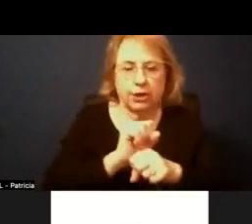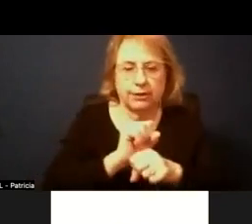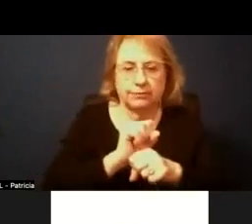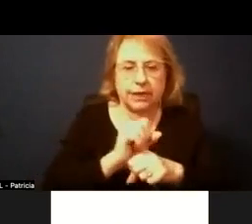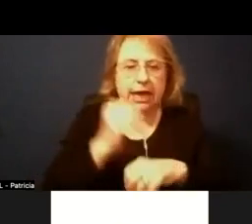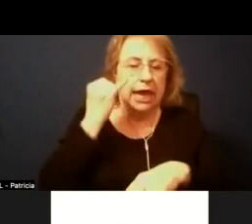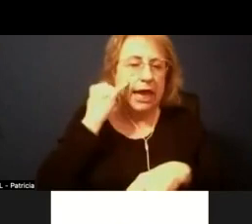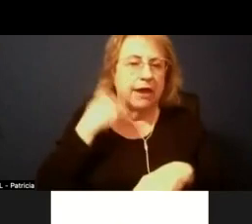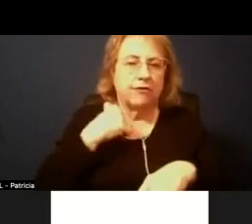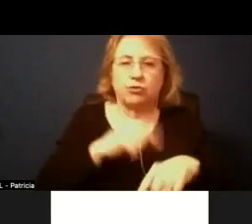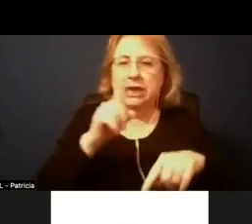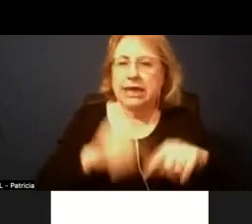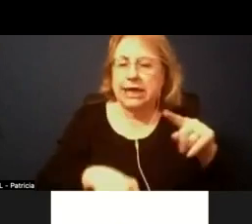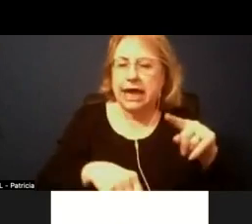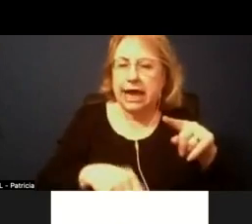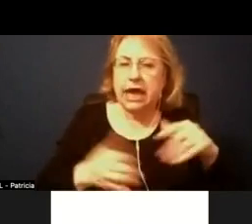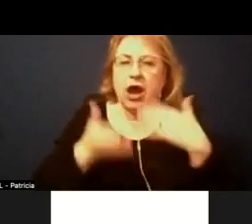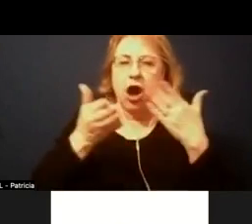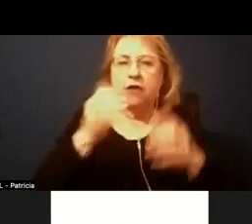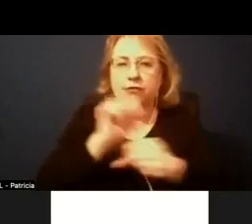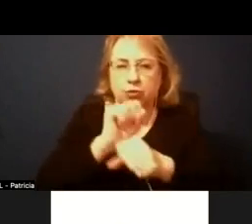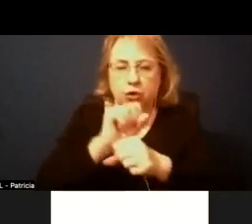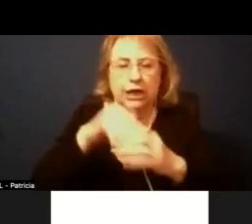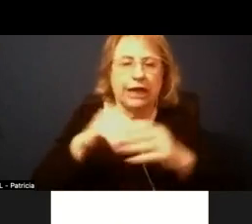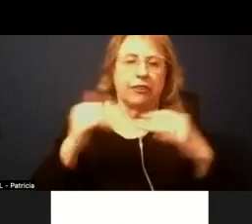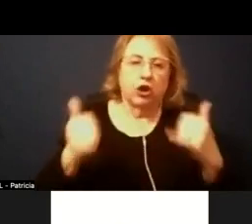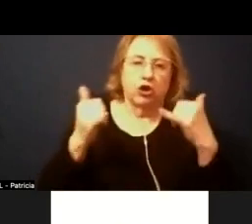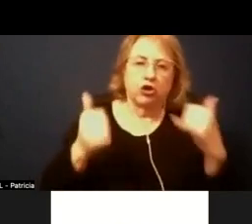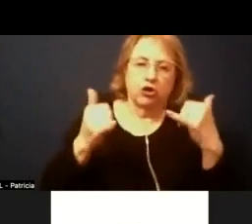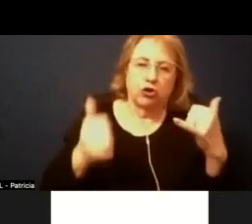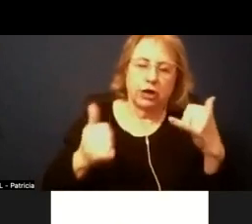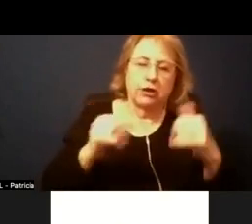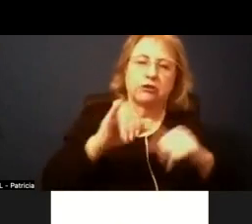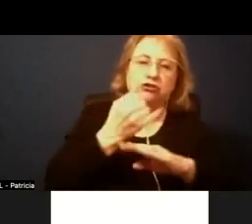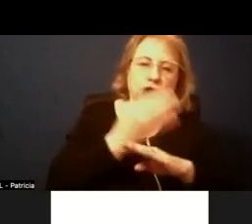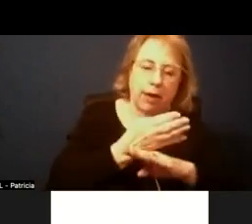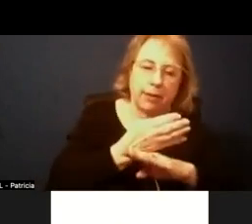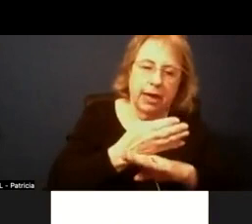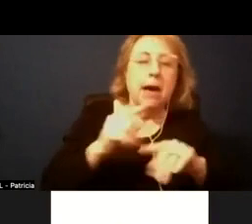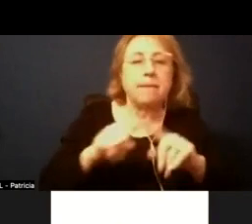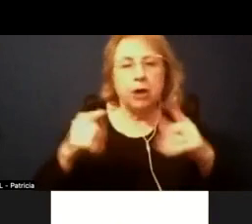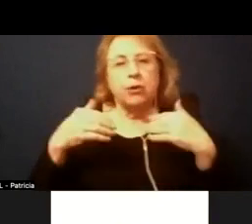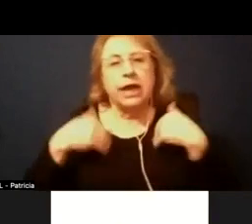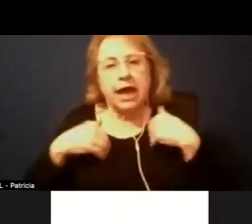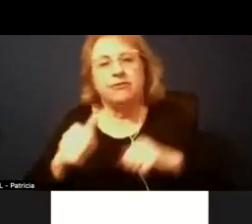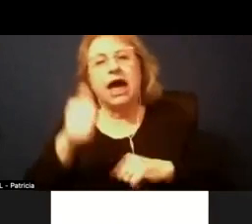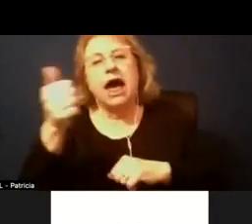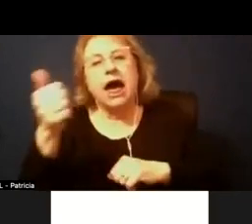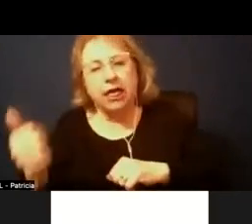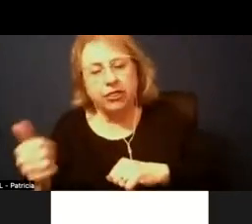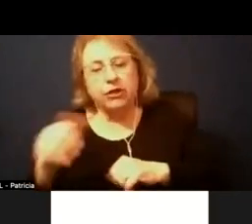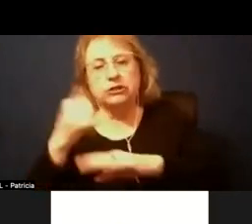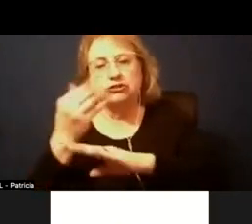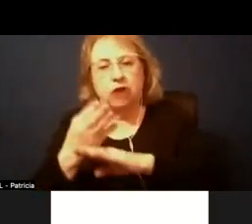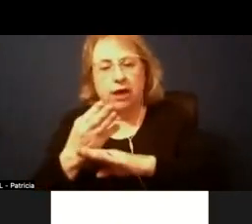able to offer work in their current assignment we're able to offer work in other vacancies that we have in district and we're confident that we'll be able to do